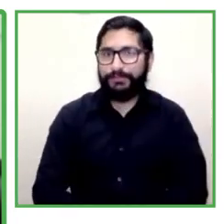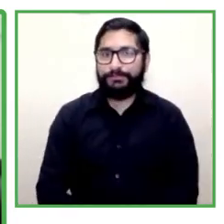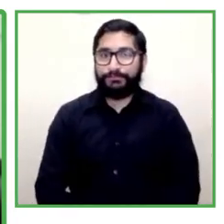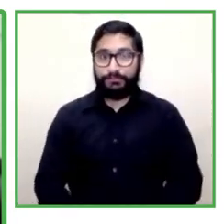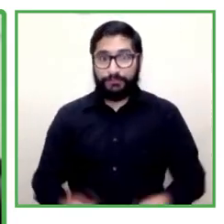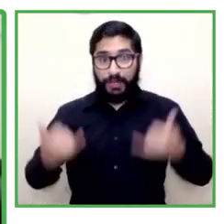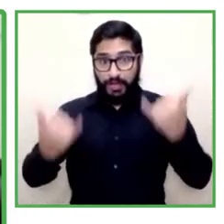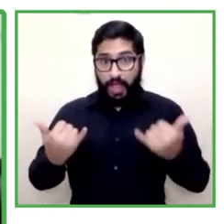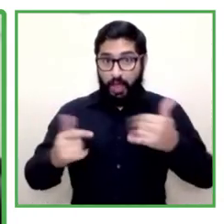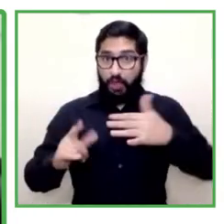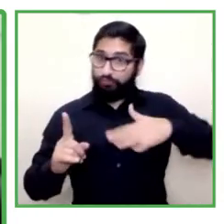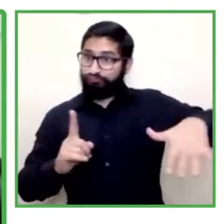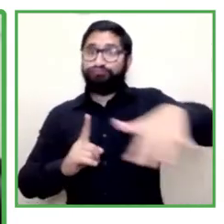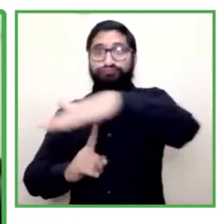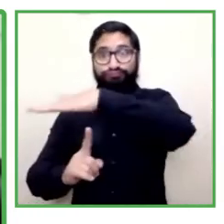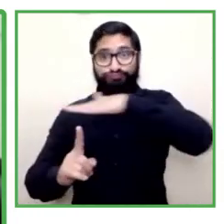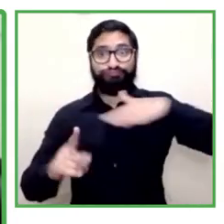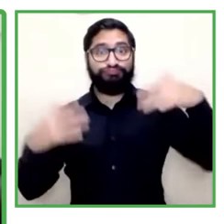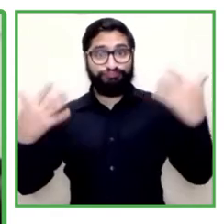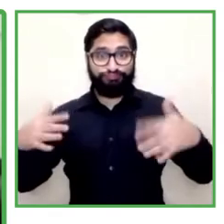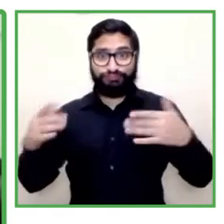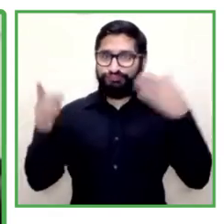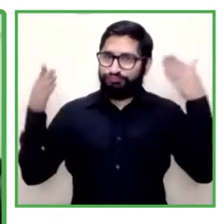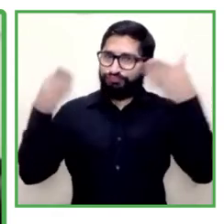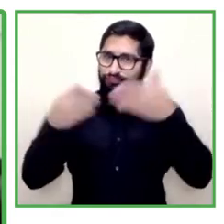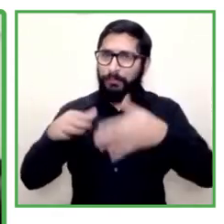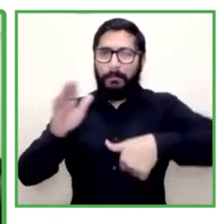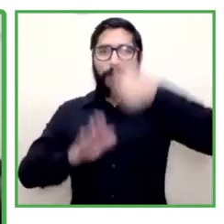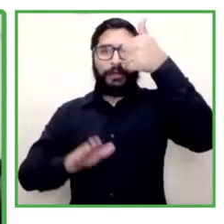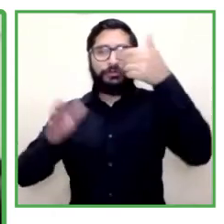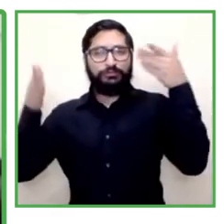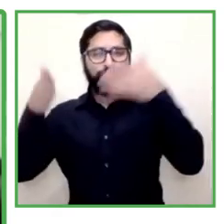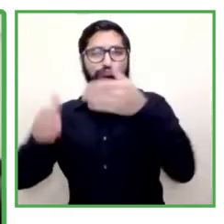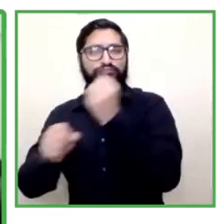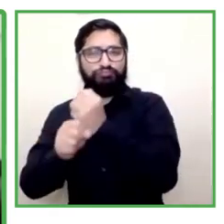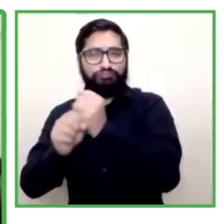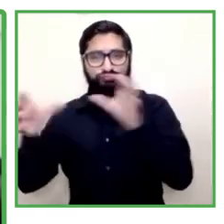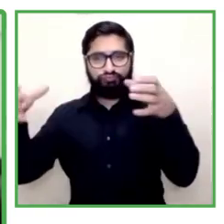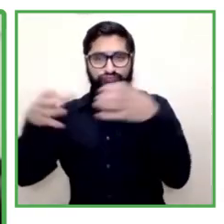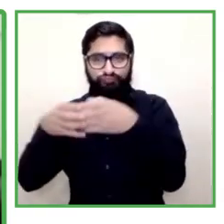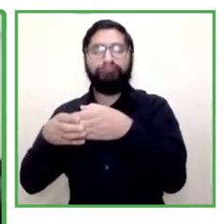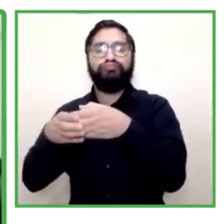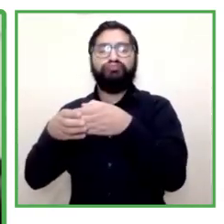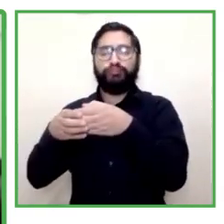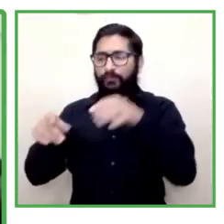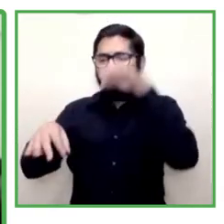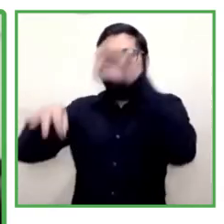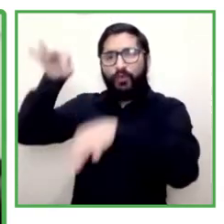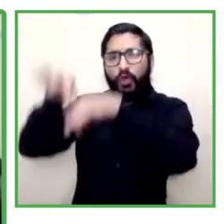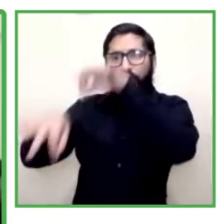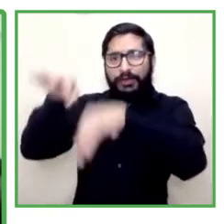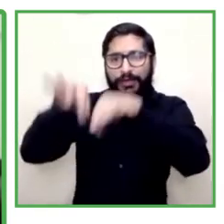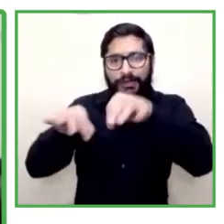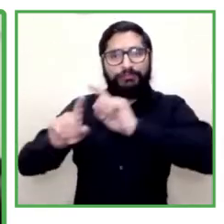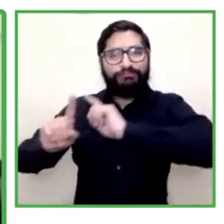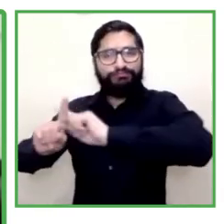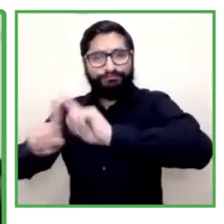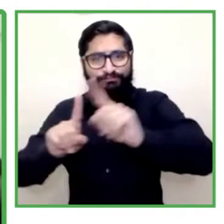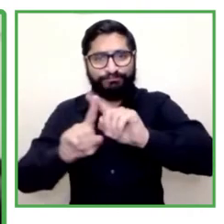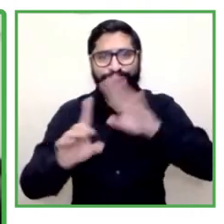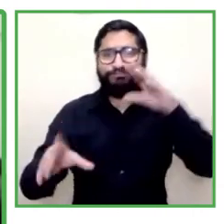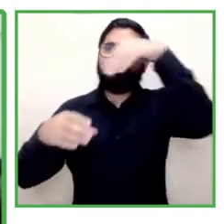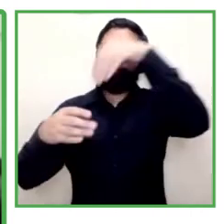scenario because there was a set of decisions to be made for the civil society. We have new political